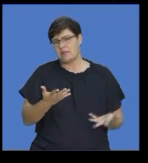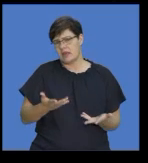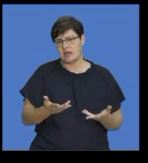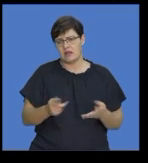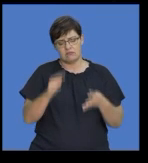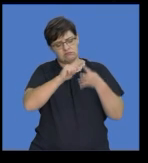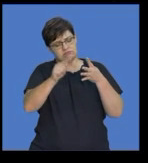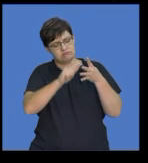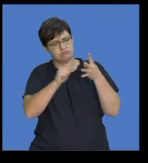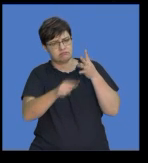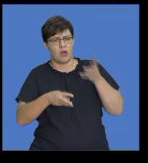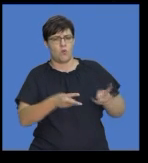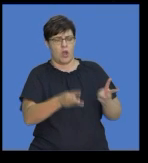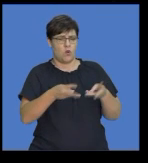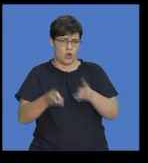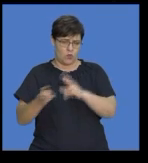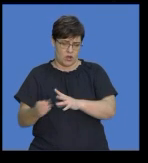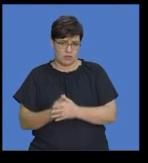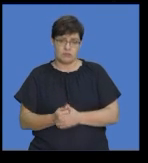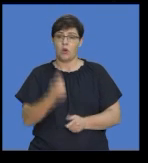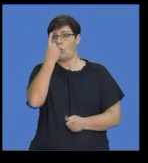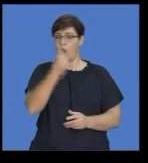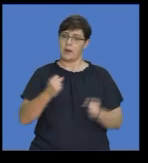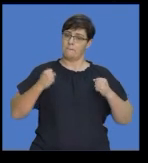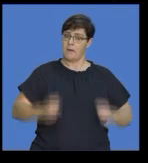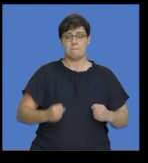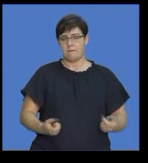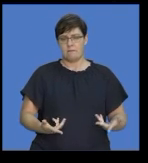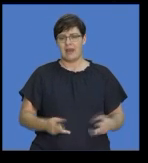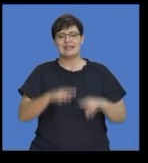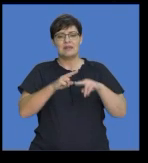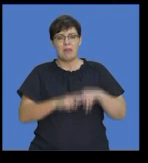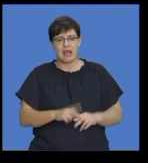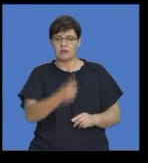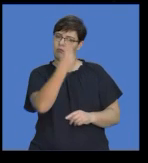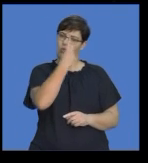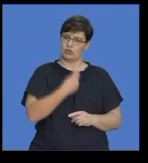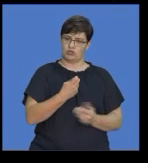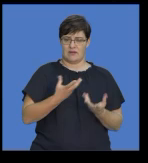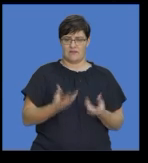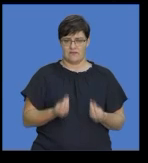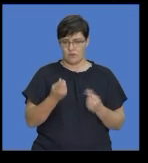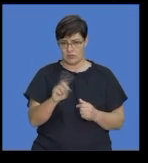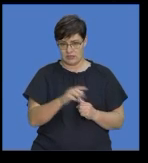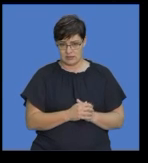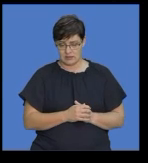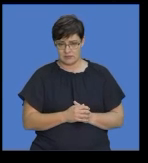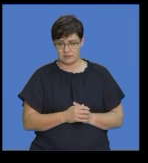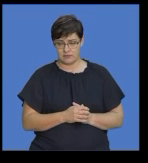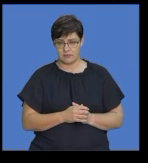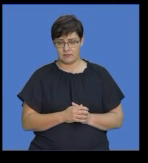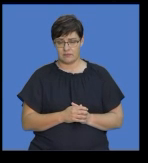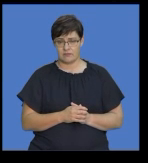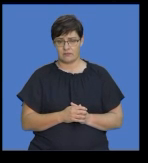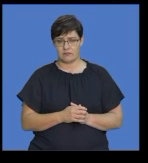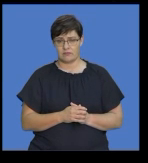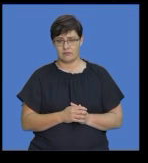versions. So, there isn't one set version. It also depends on what our question is asking. Okay, so